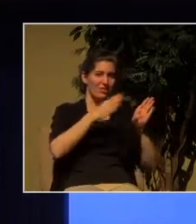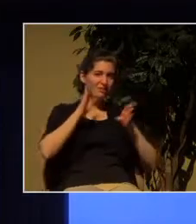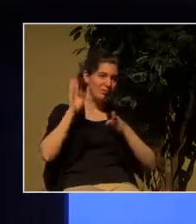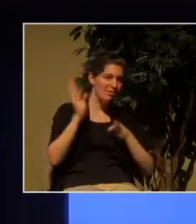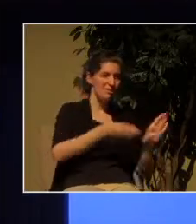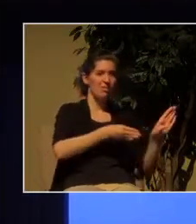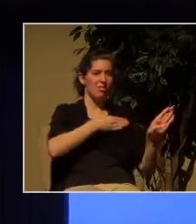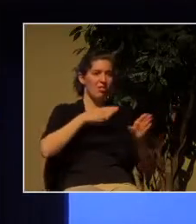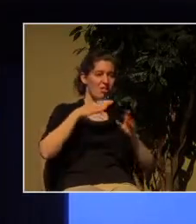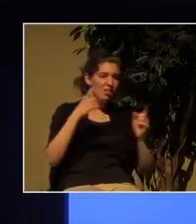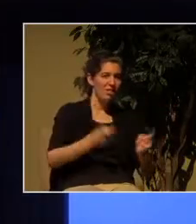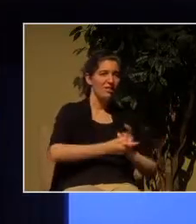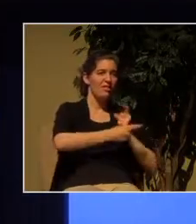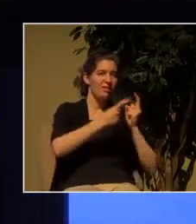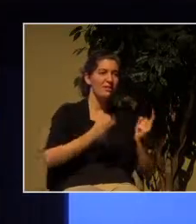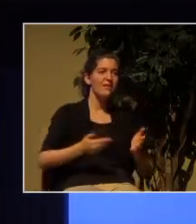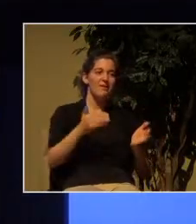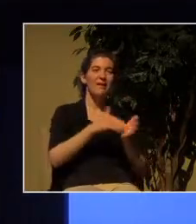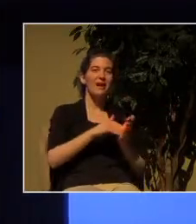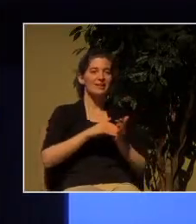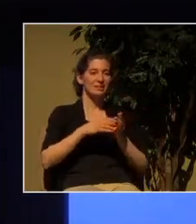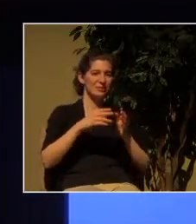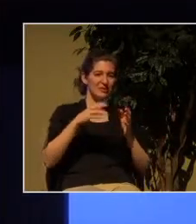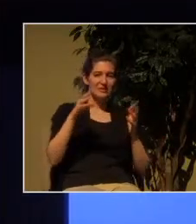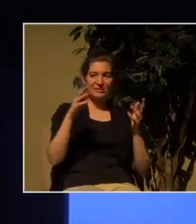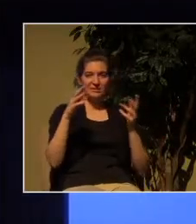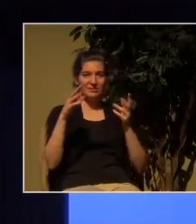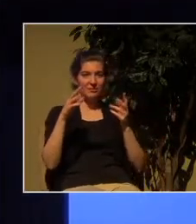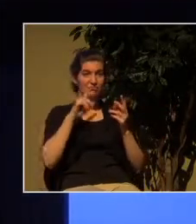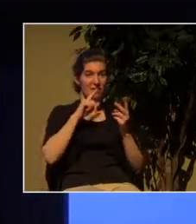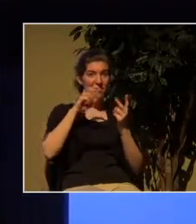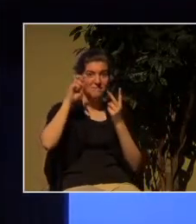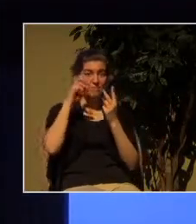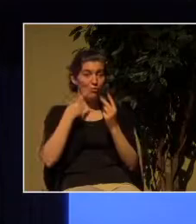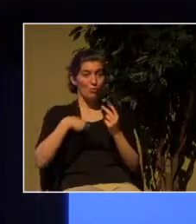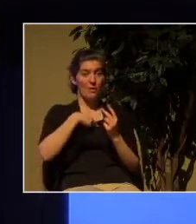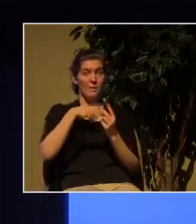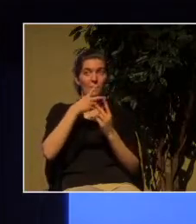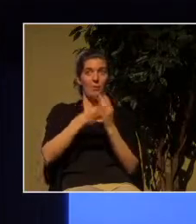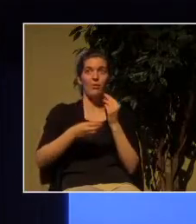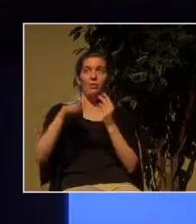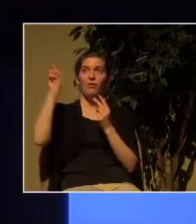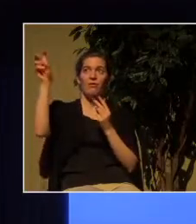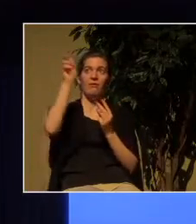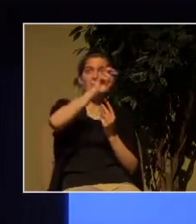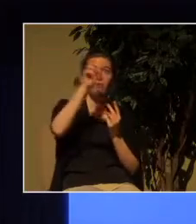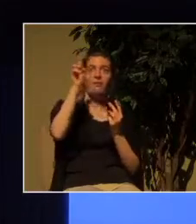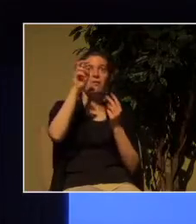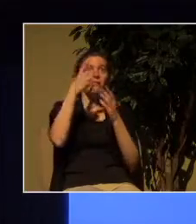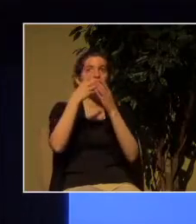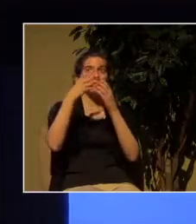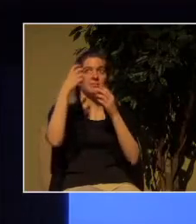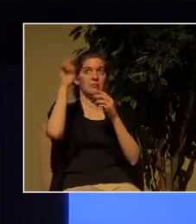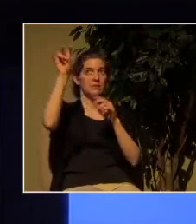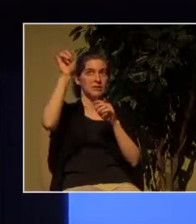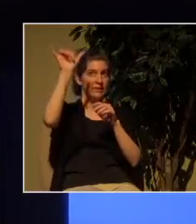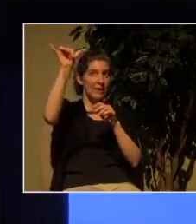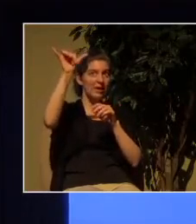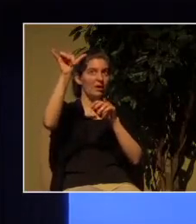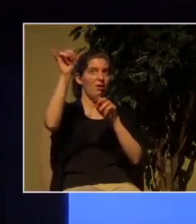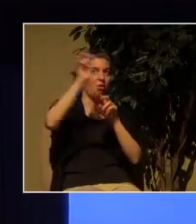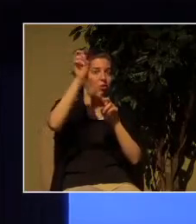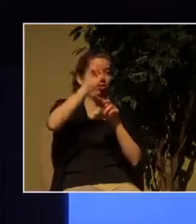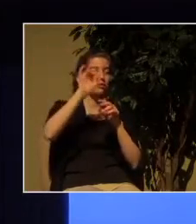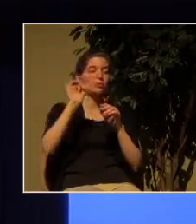we can sort of put them off and we can live the new life but you know just as well as I do that as long as